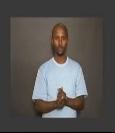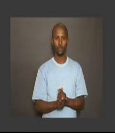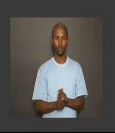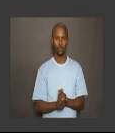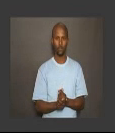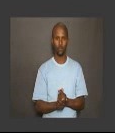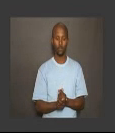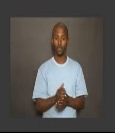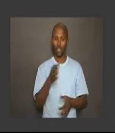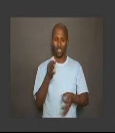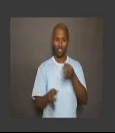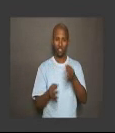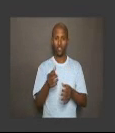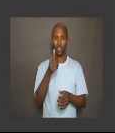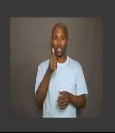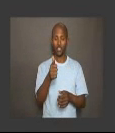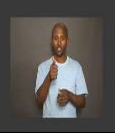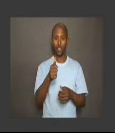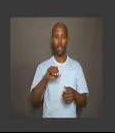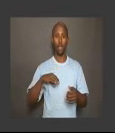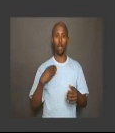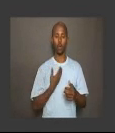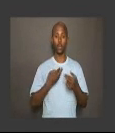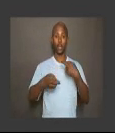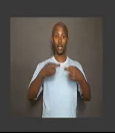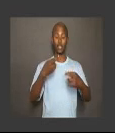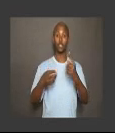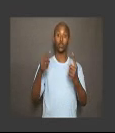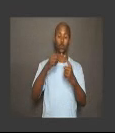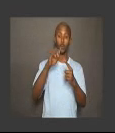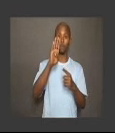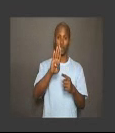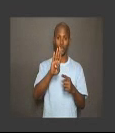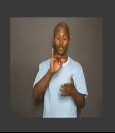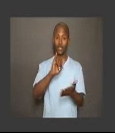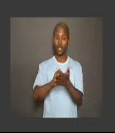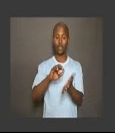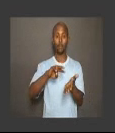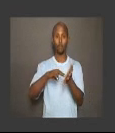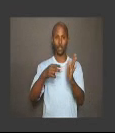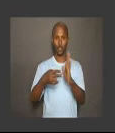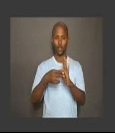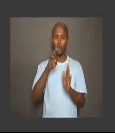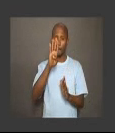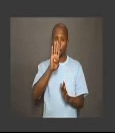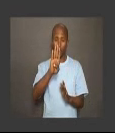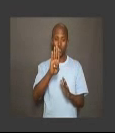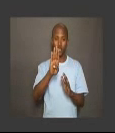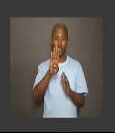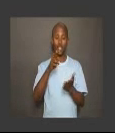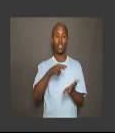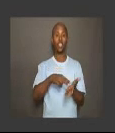If A is R related to B, that means B is